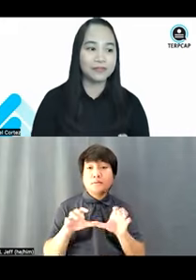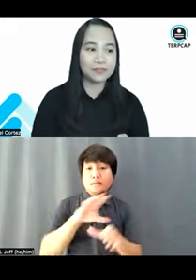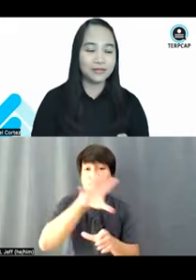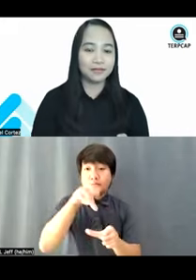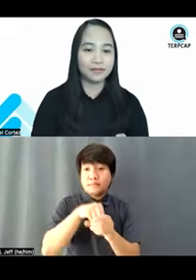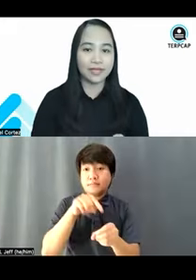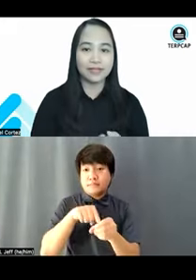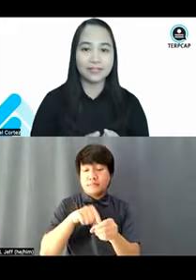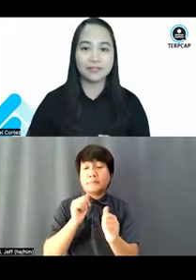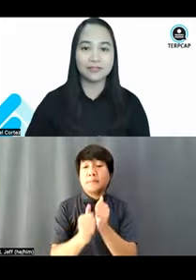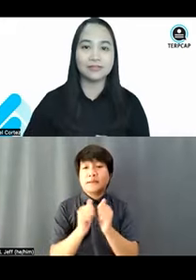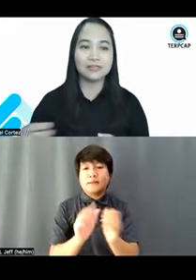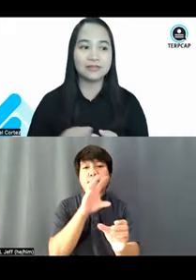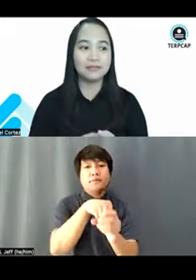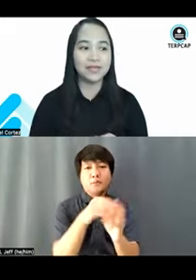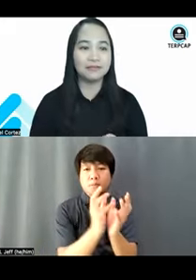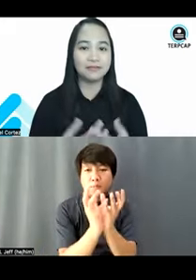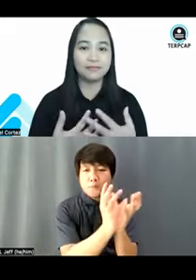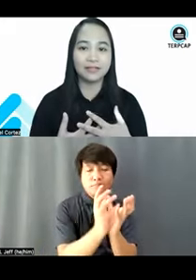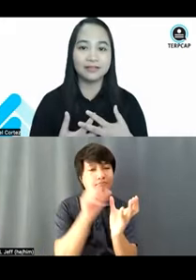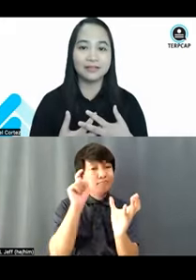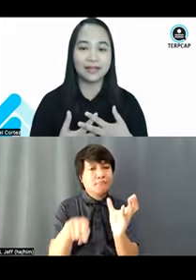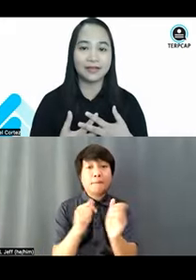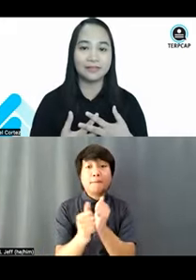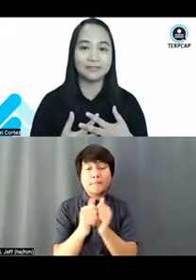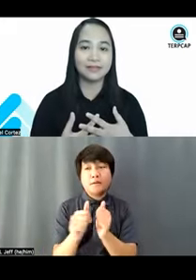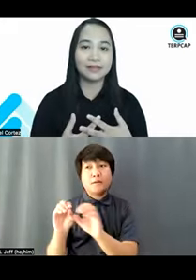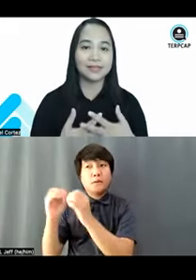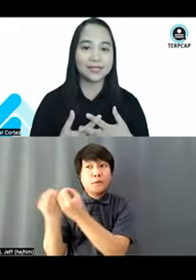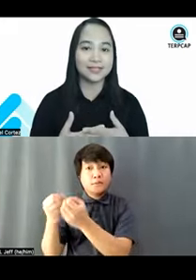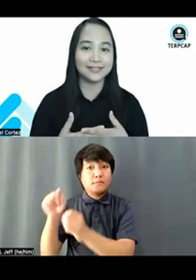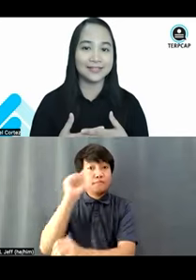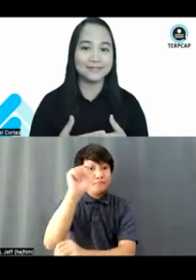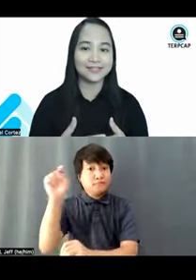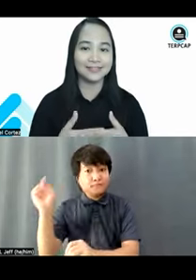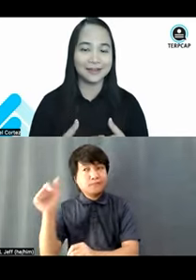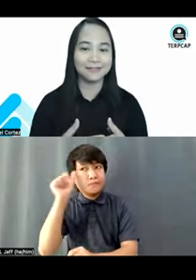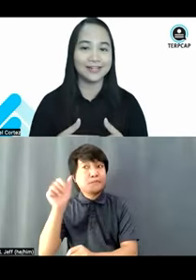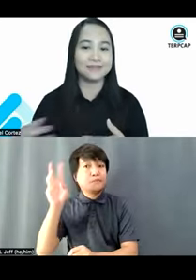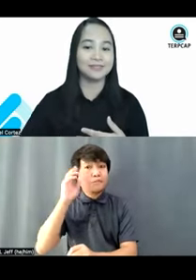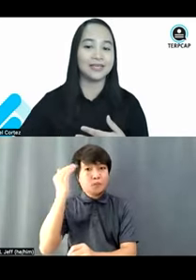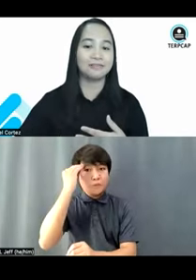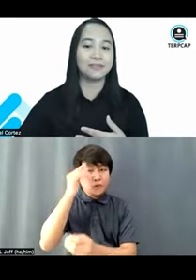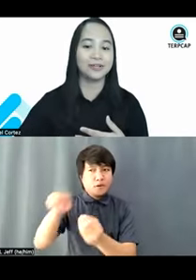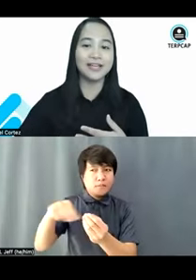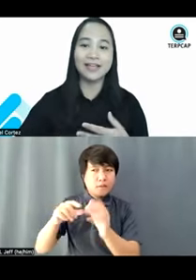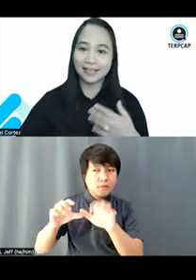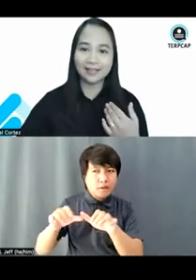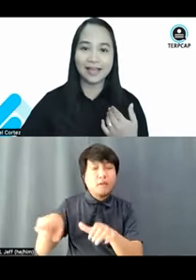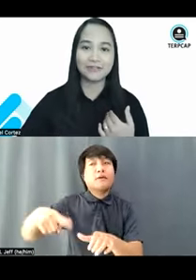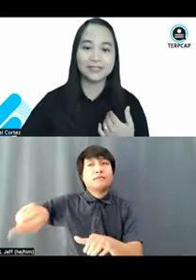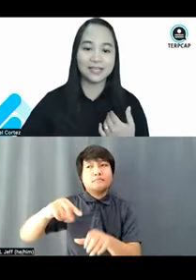and also other organizations making me feel that I am accepted, I am still loved, and I'm still capable.